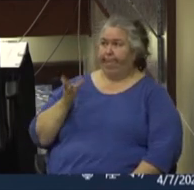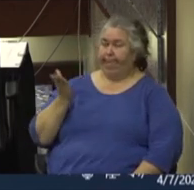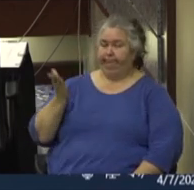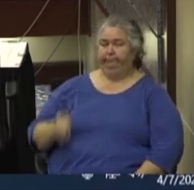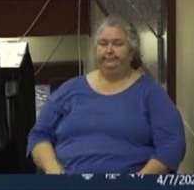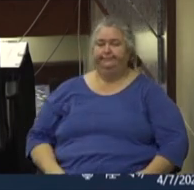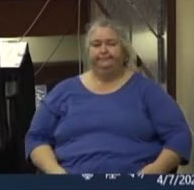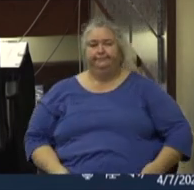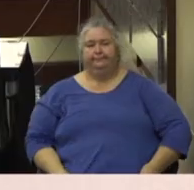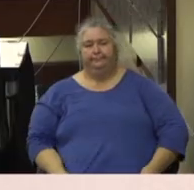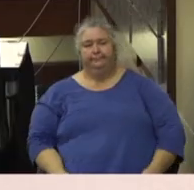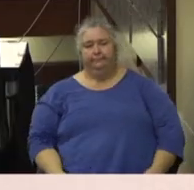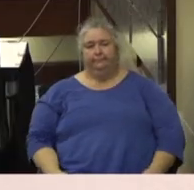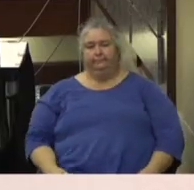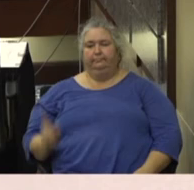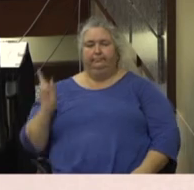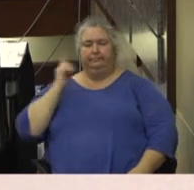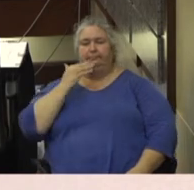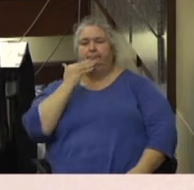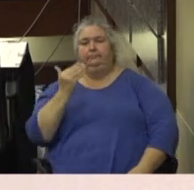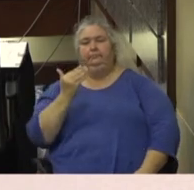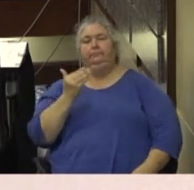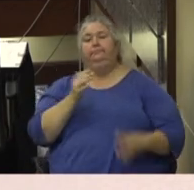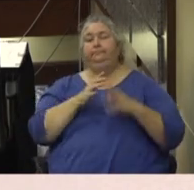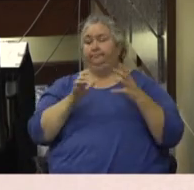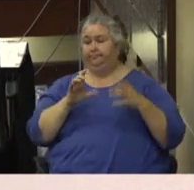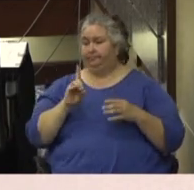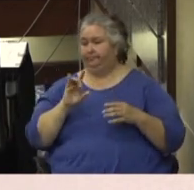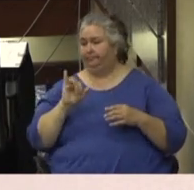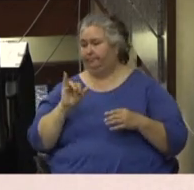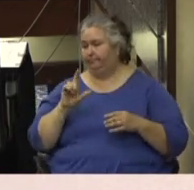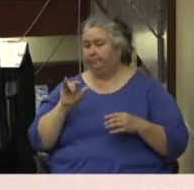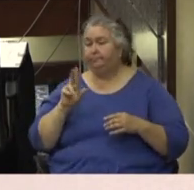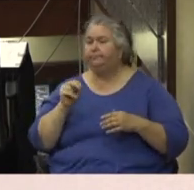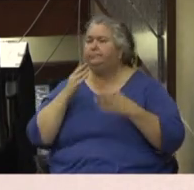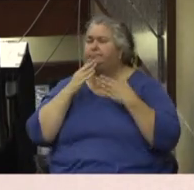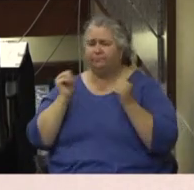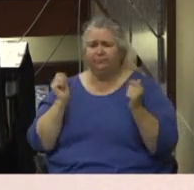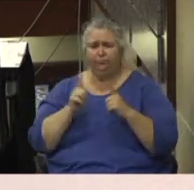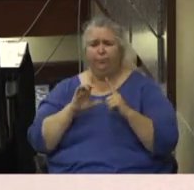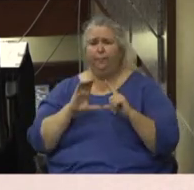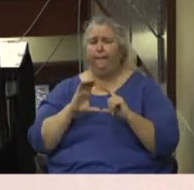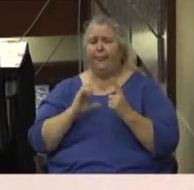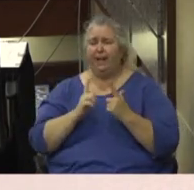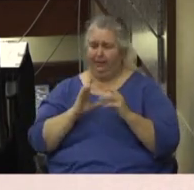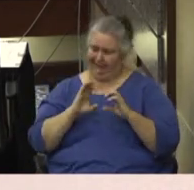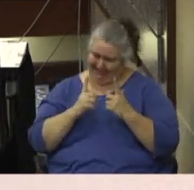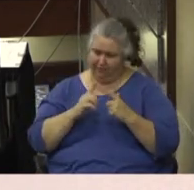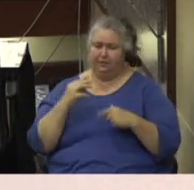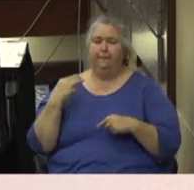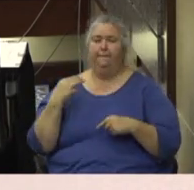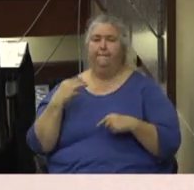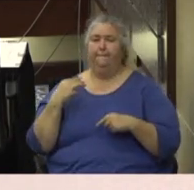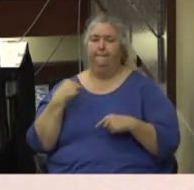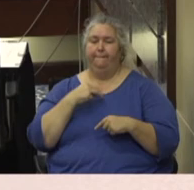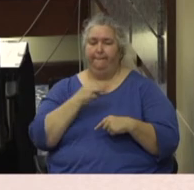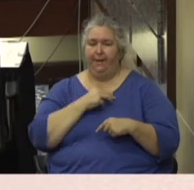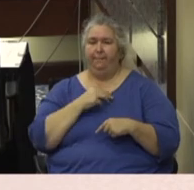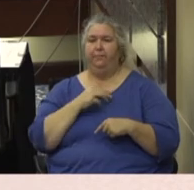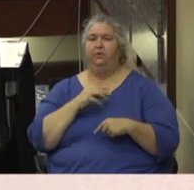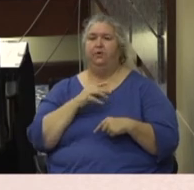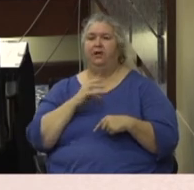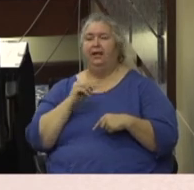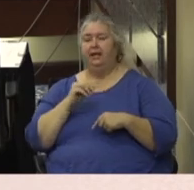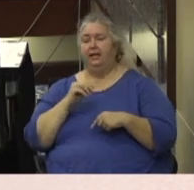guys. All right. Thank you very much, Dylan. I want to thank all the council members, uh, and their working team co-chairs, uh, all their